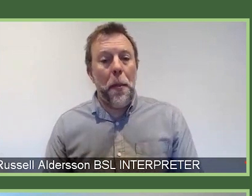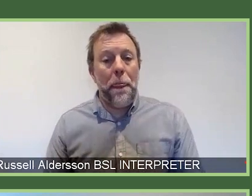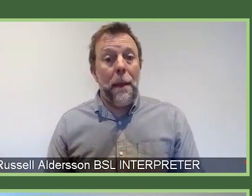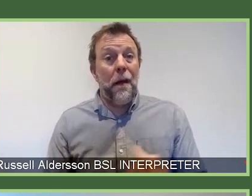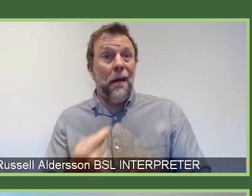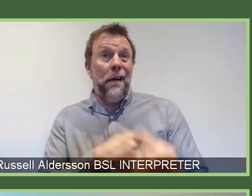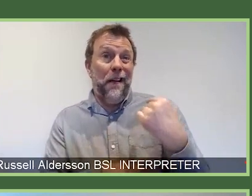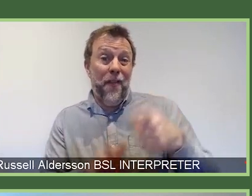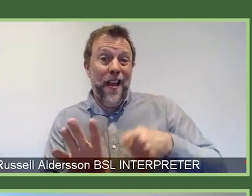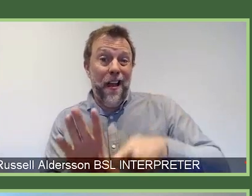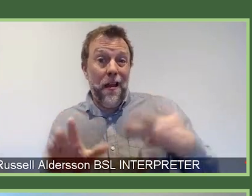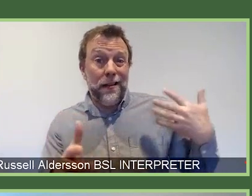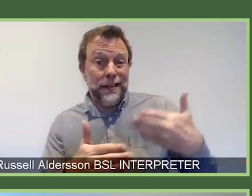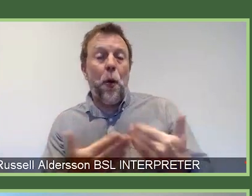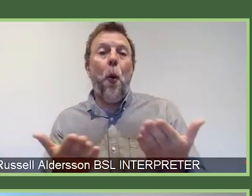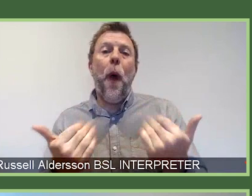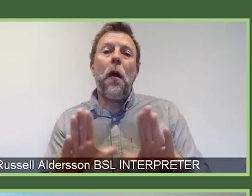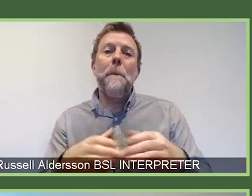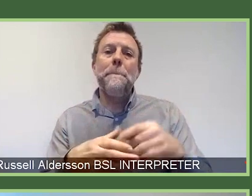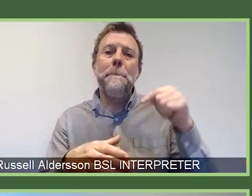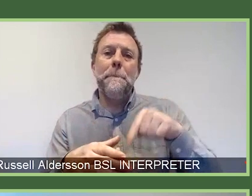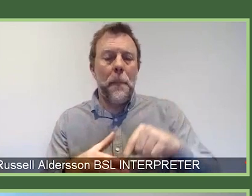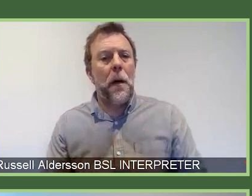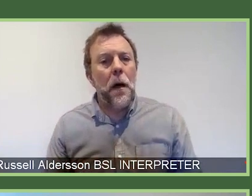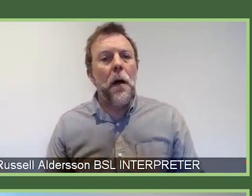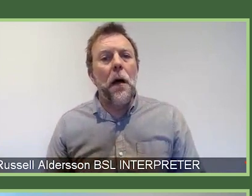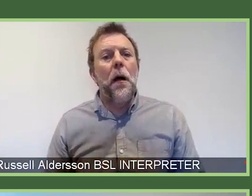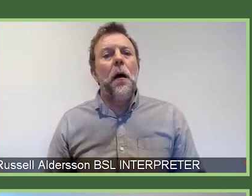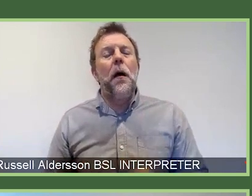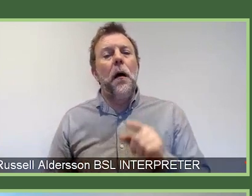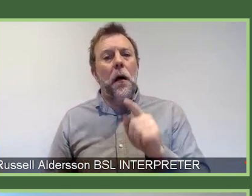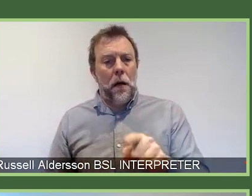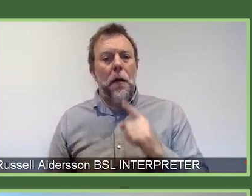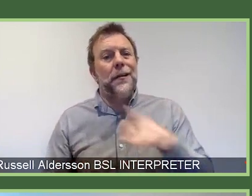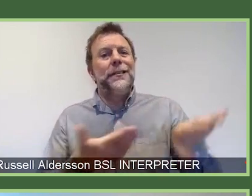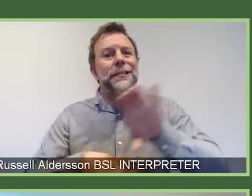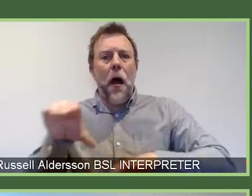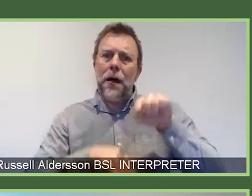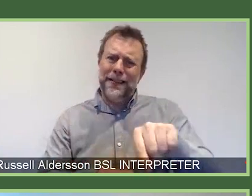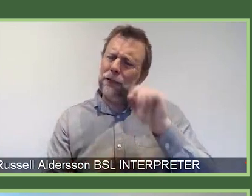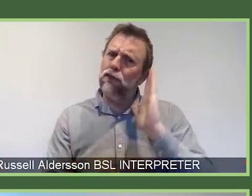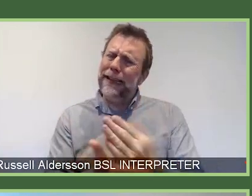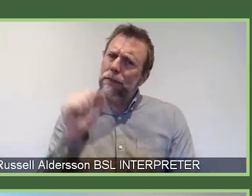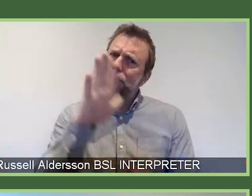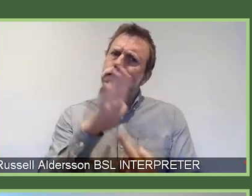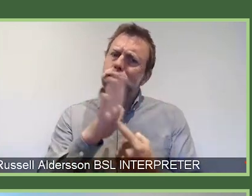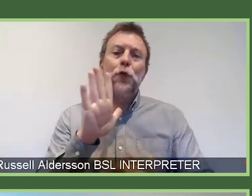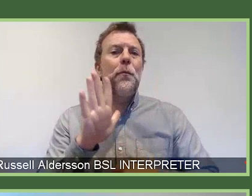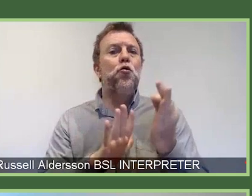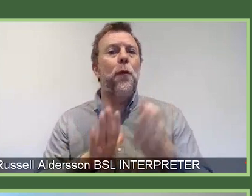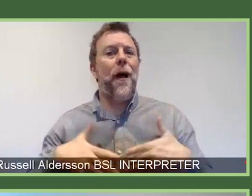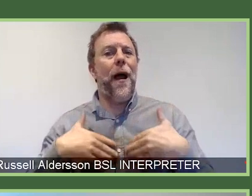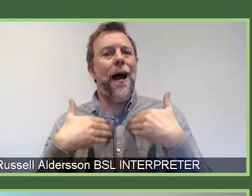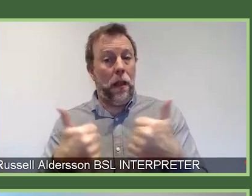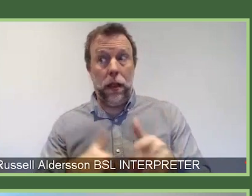years, one at Wellcome's major founding principles has been that science is essential to improving health. And I think we'd all